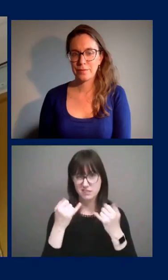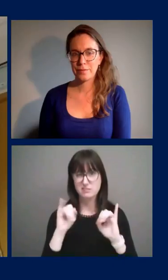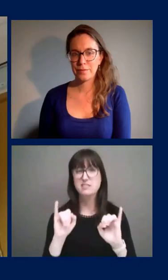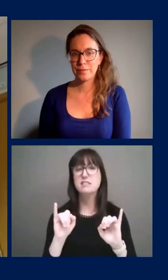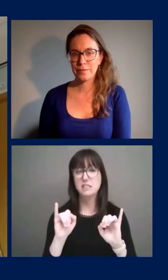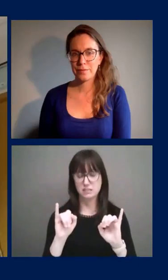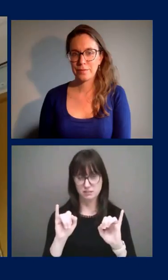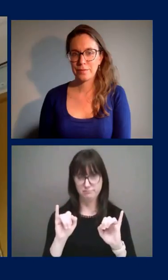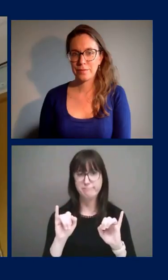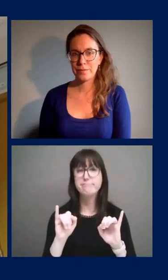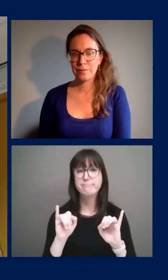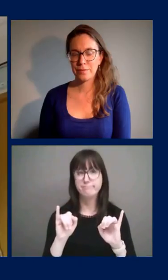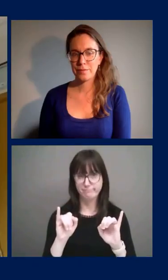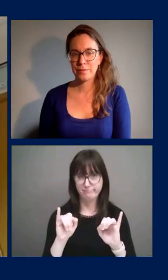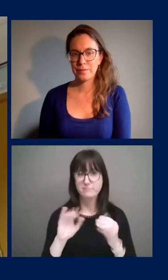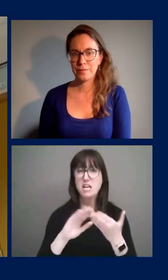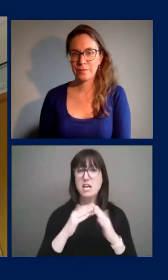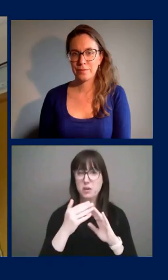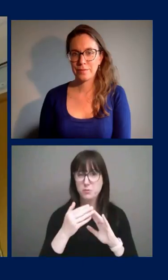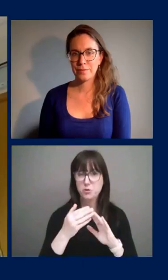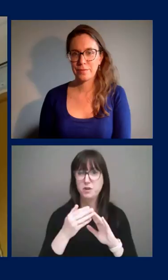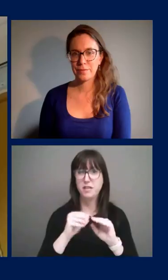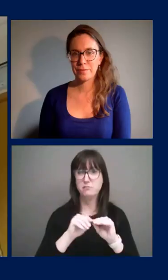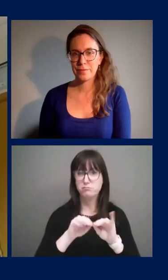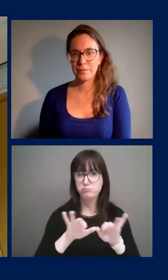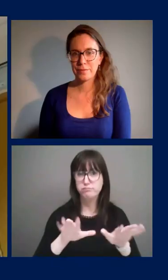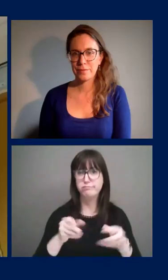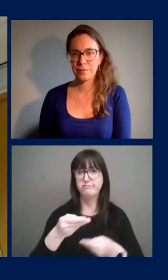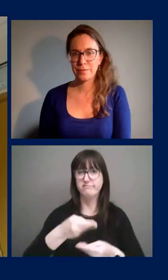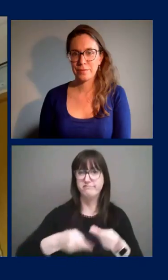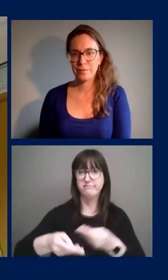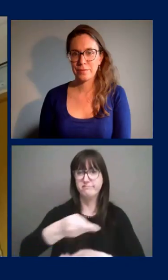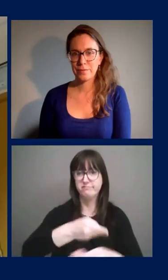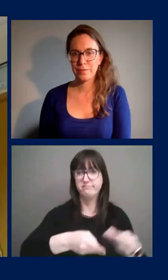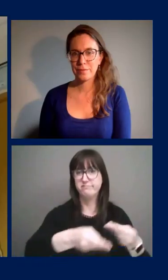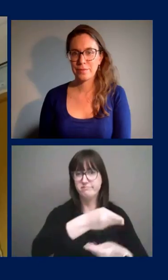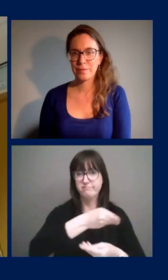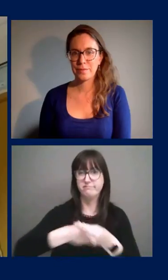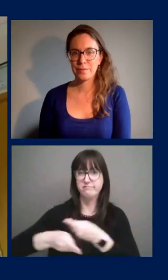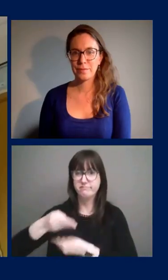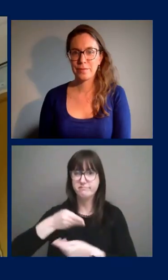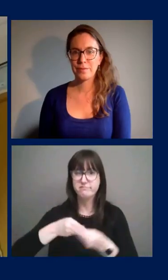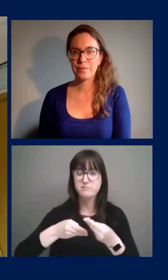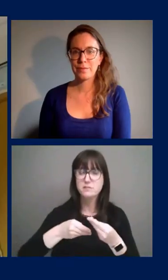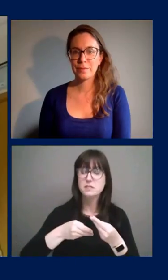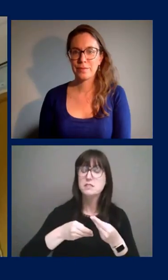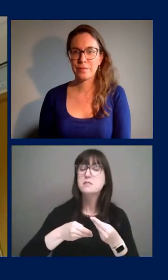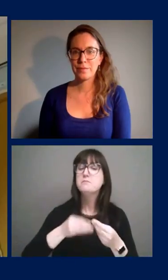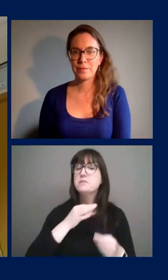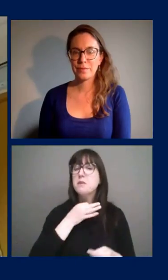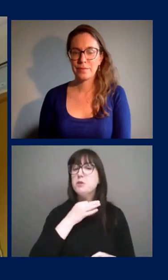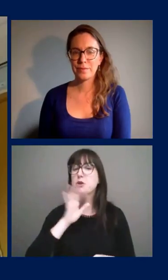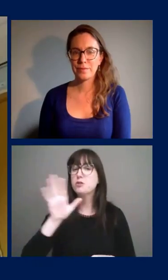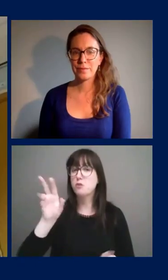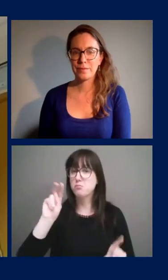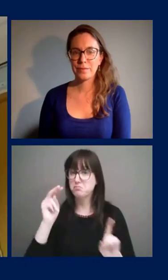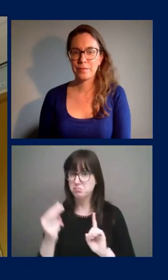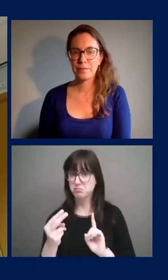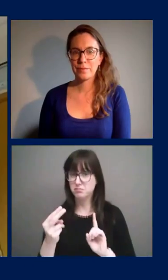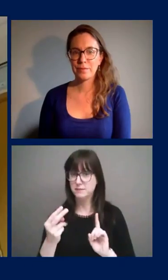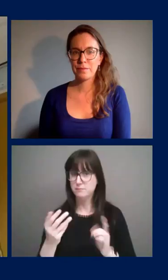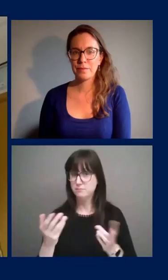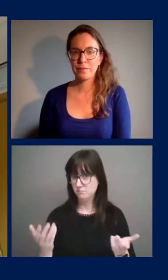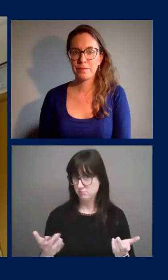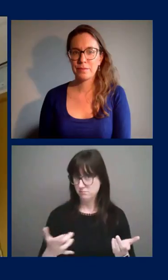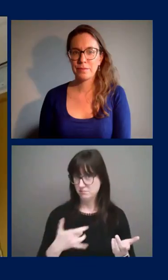uh, incidents of community spread. Uh, I'm curious if from your perspective, if you think there's anything that